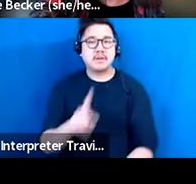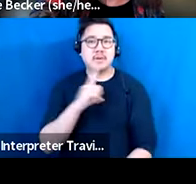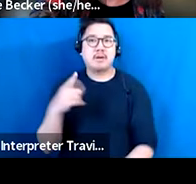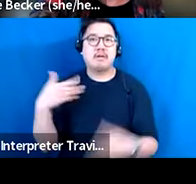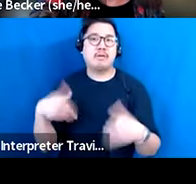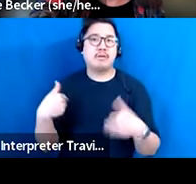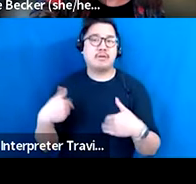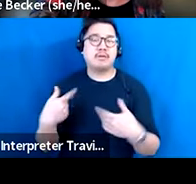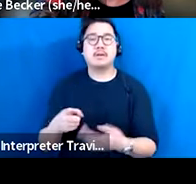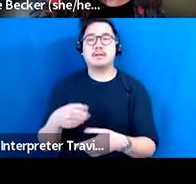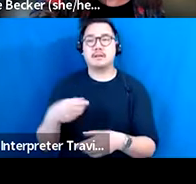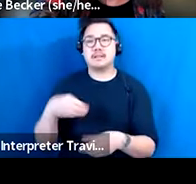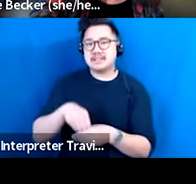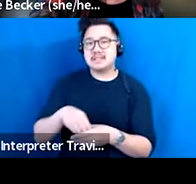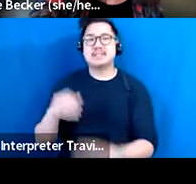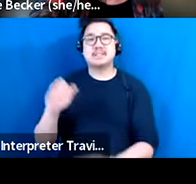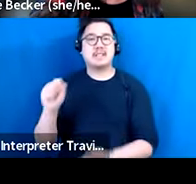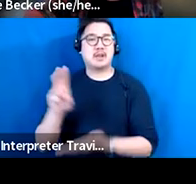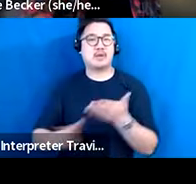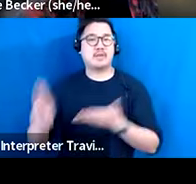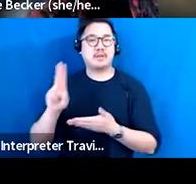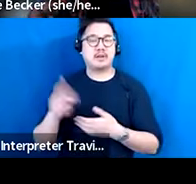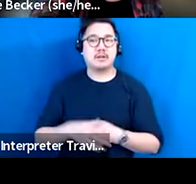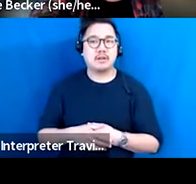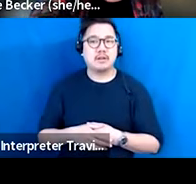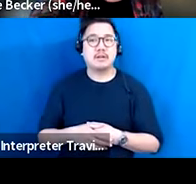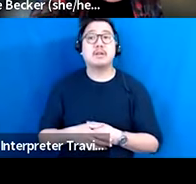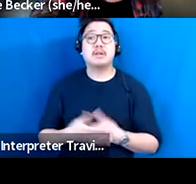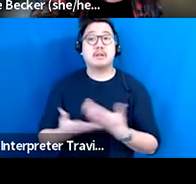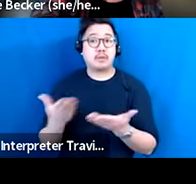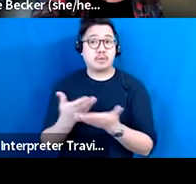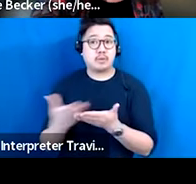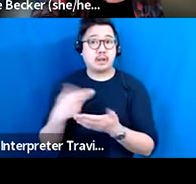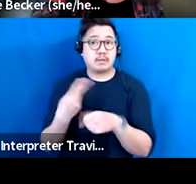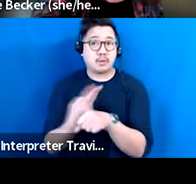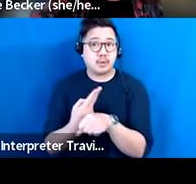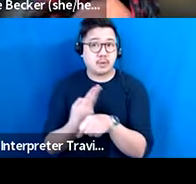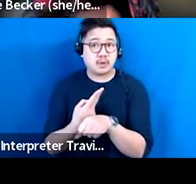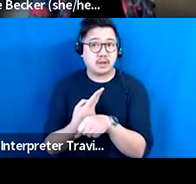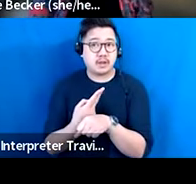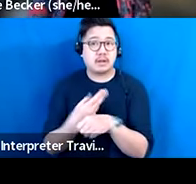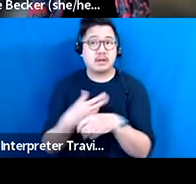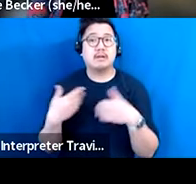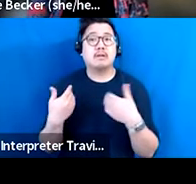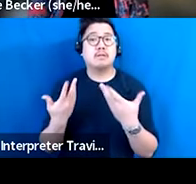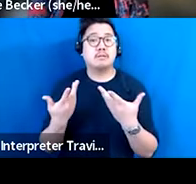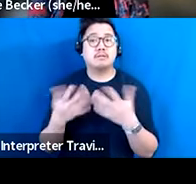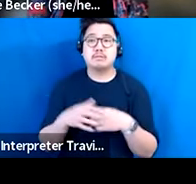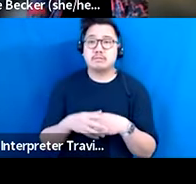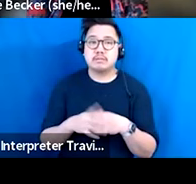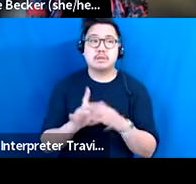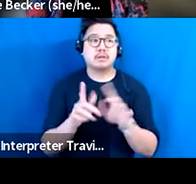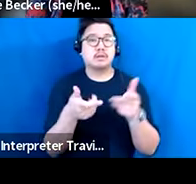University. And the thing that I'm finding and the resources I'm using is that so much of the engagement, be it donors,